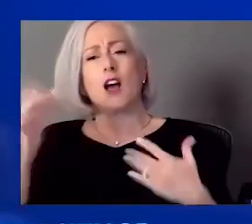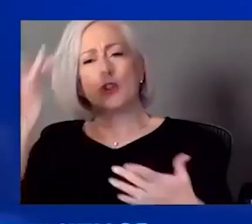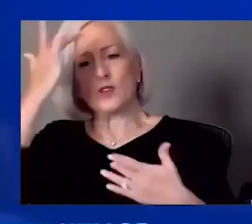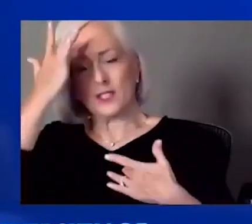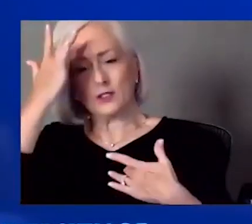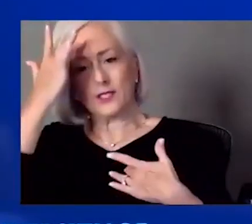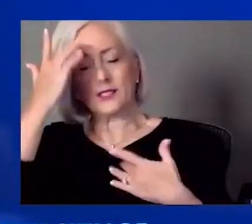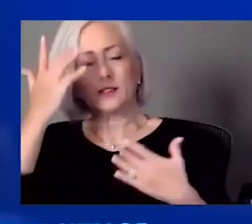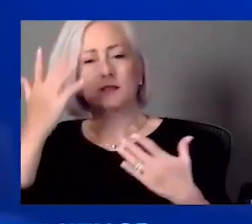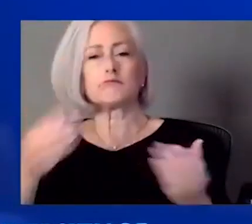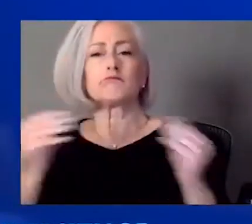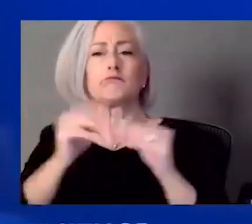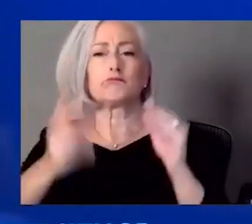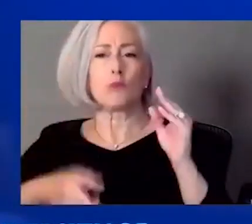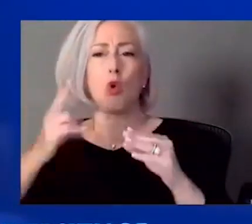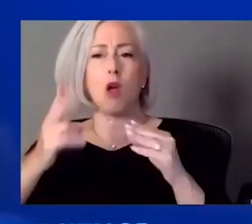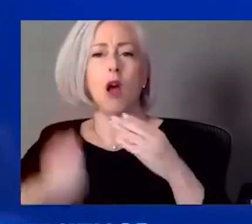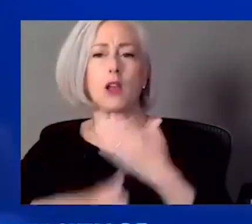vaccinated. So.